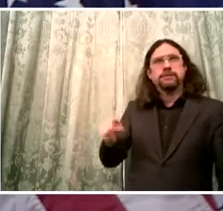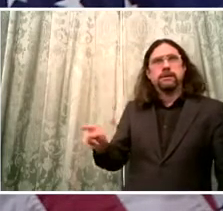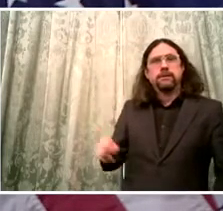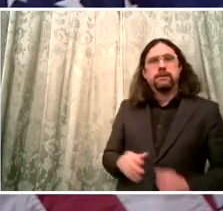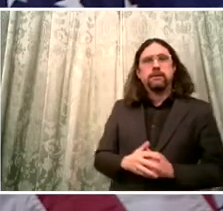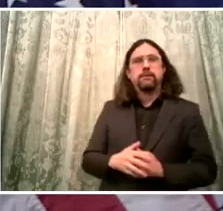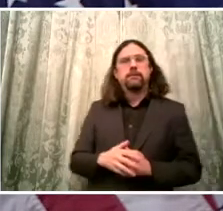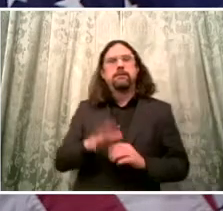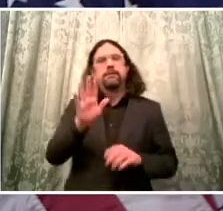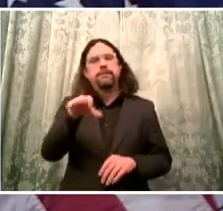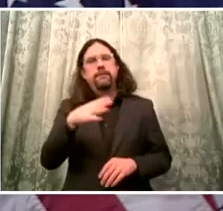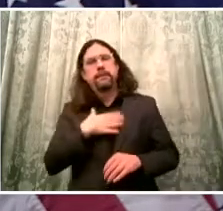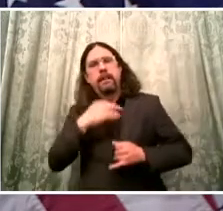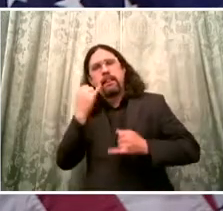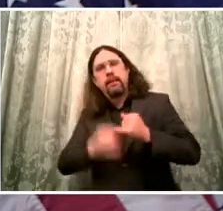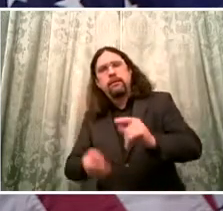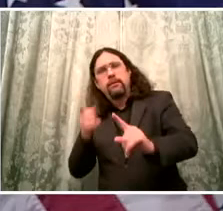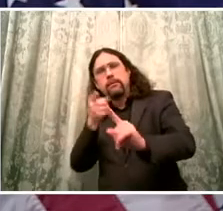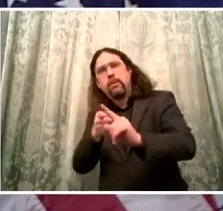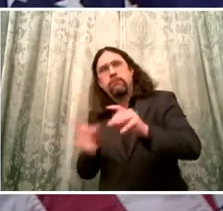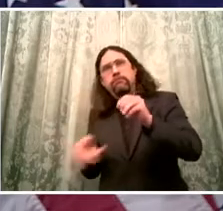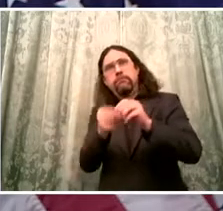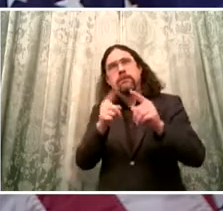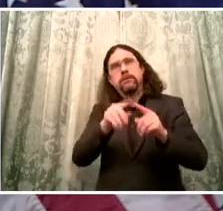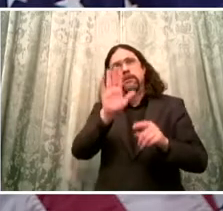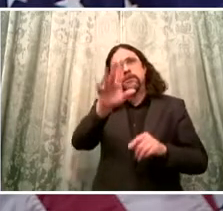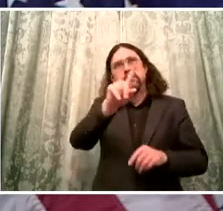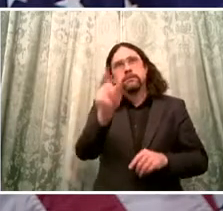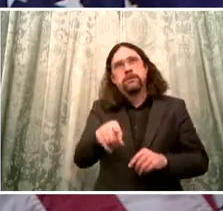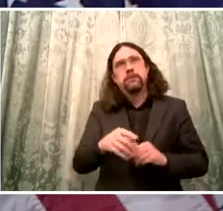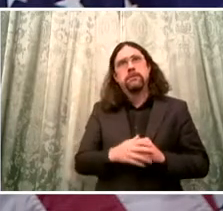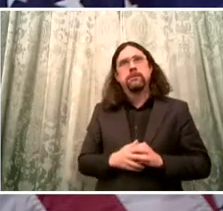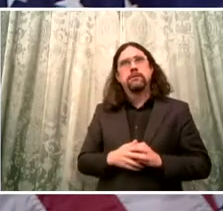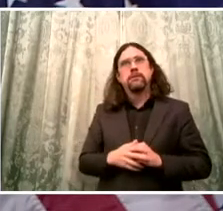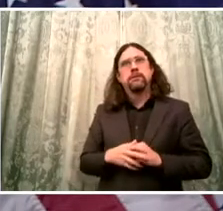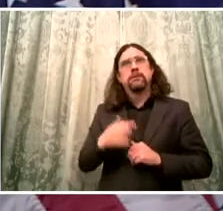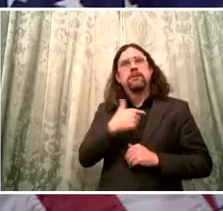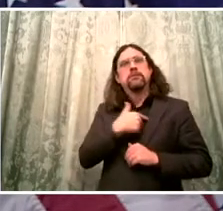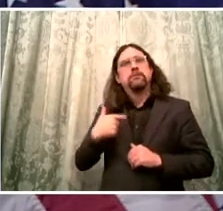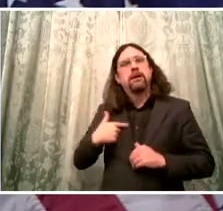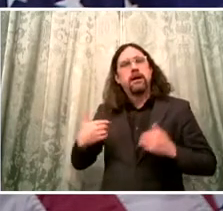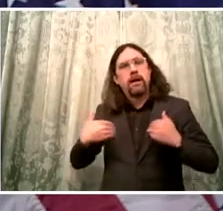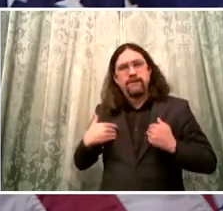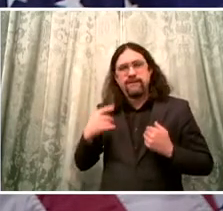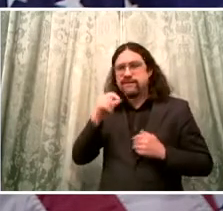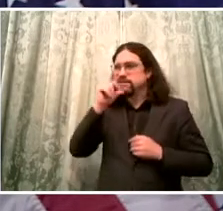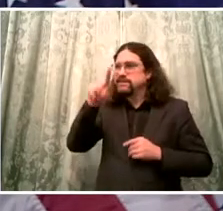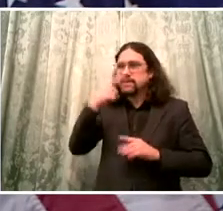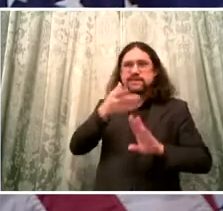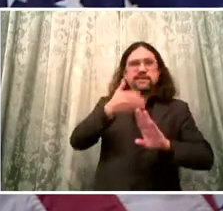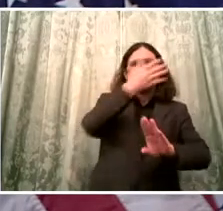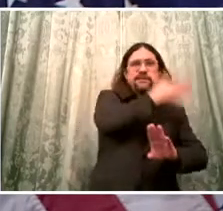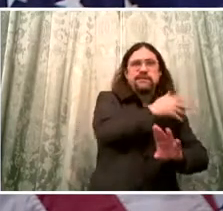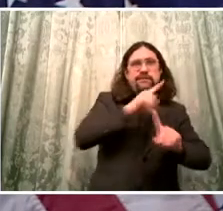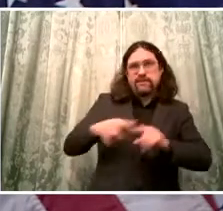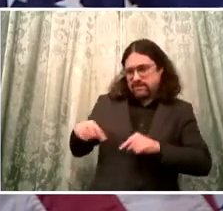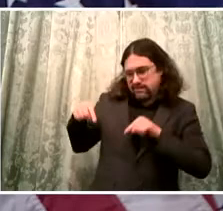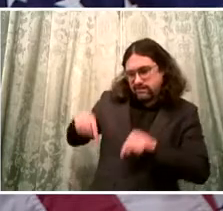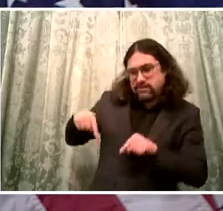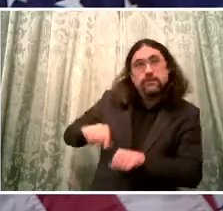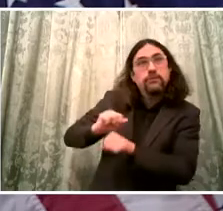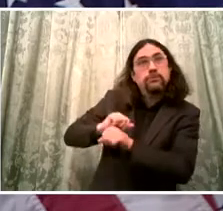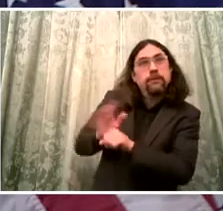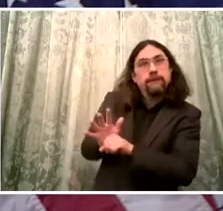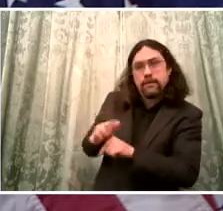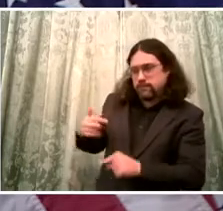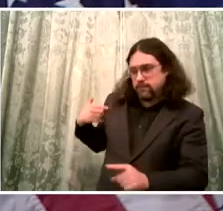H&H was put through hell and fought back, held, held the line, created, came